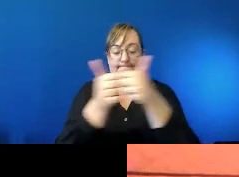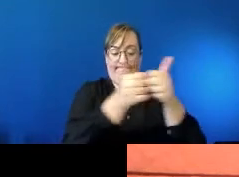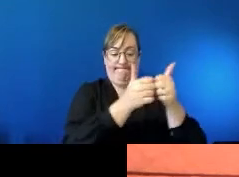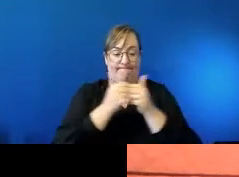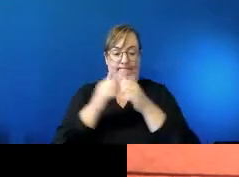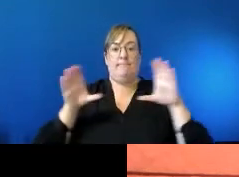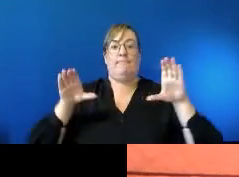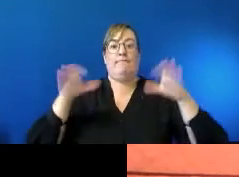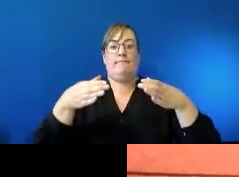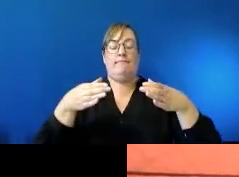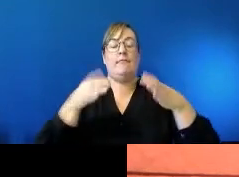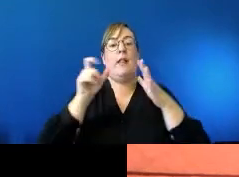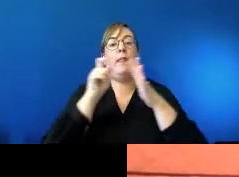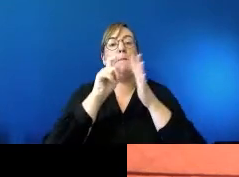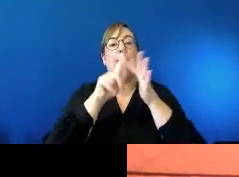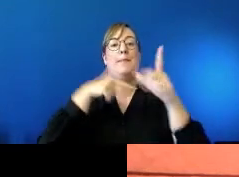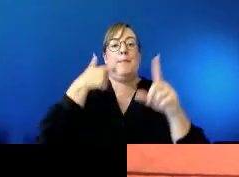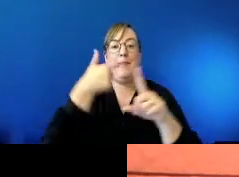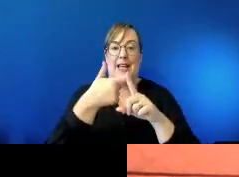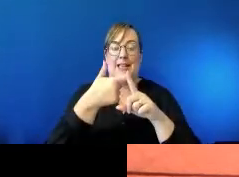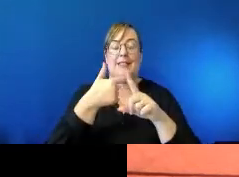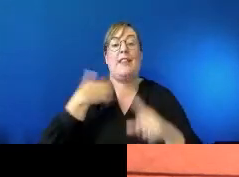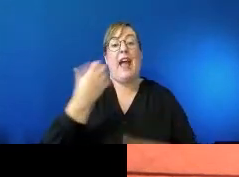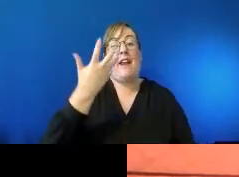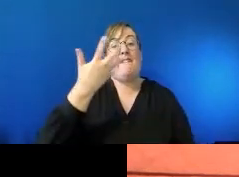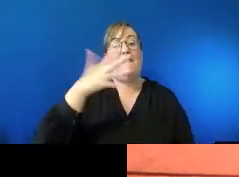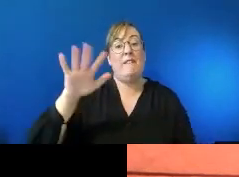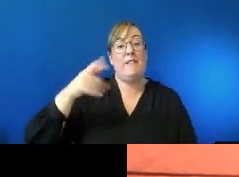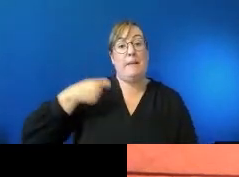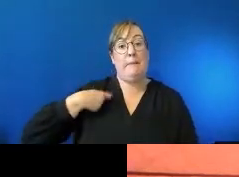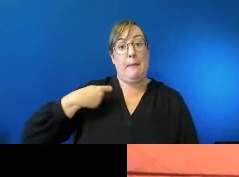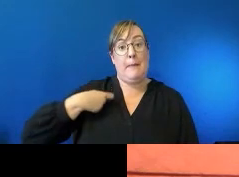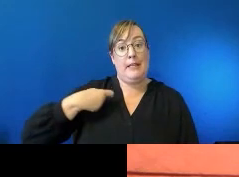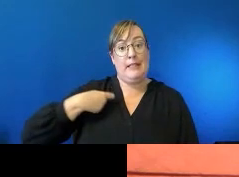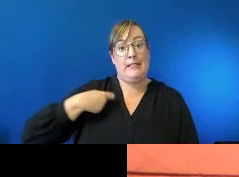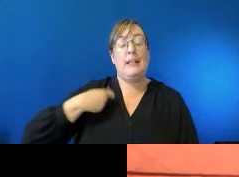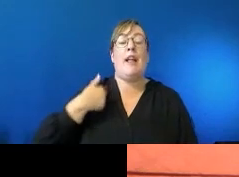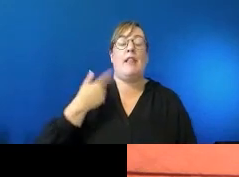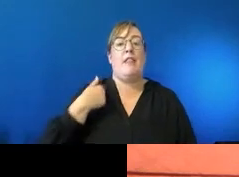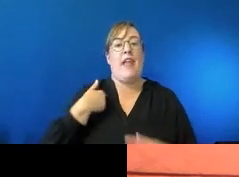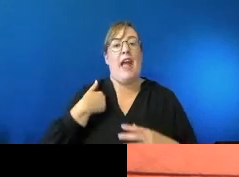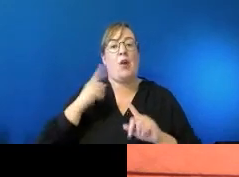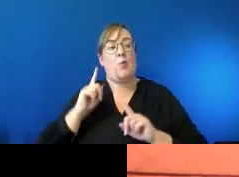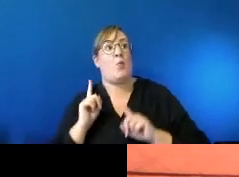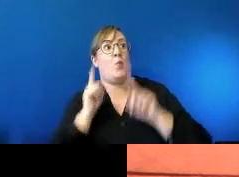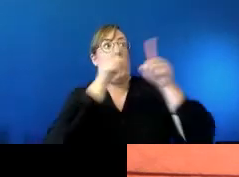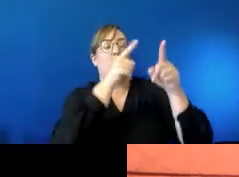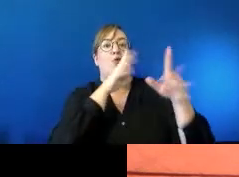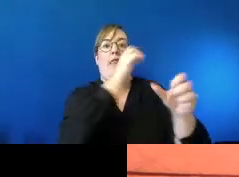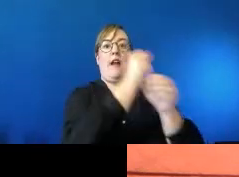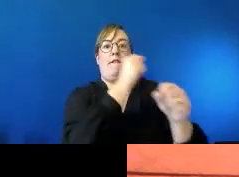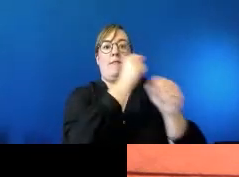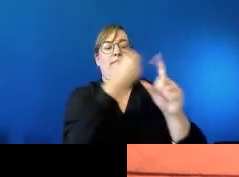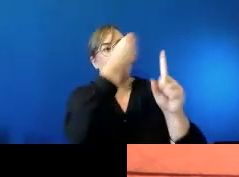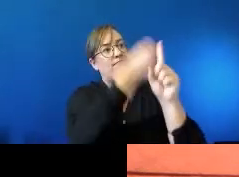now boasts over 50 members. And it engaged with the government to ensure that there